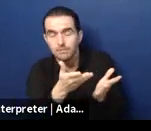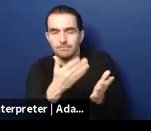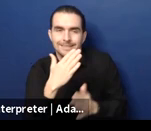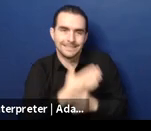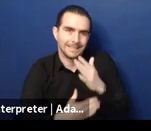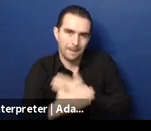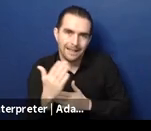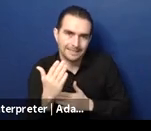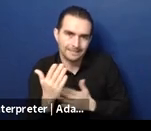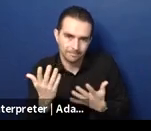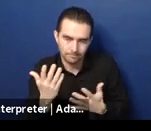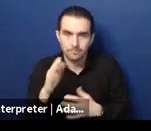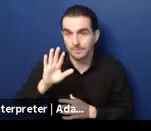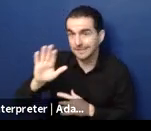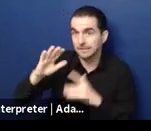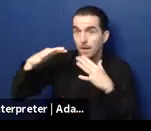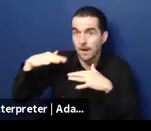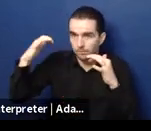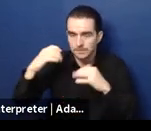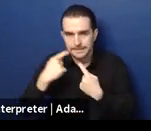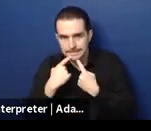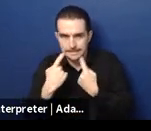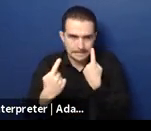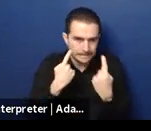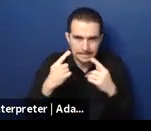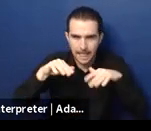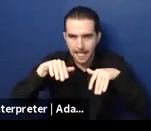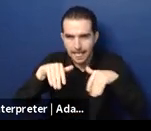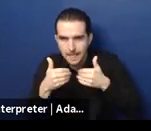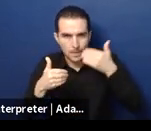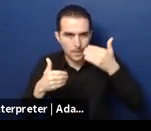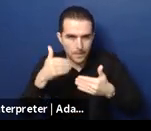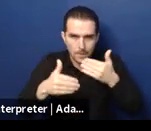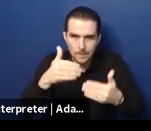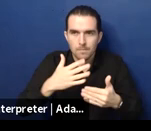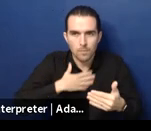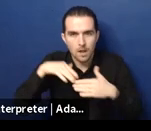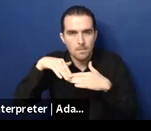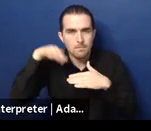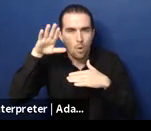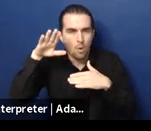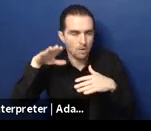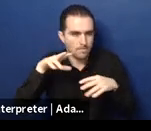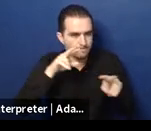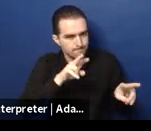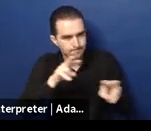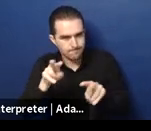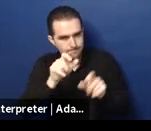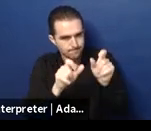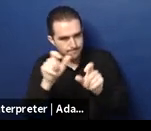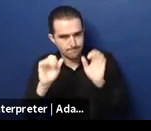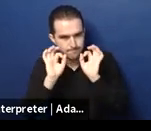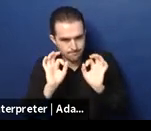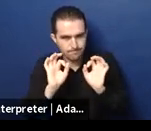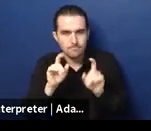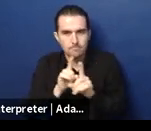truly inclusive education, an enormous challenge, it seems for many governments to prioritize. And